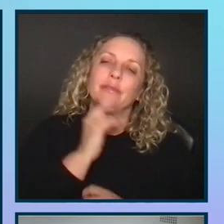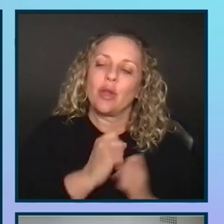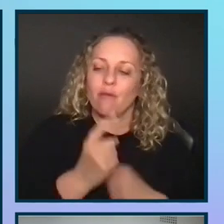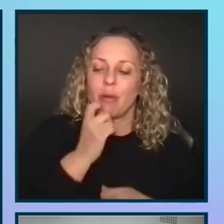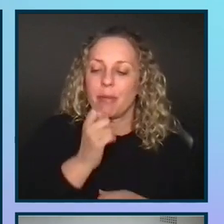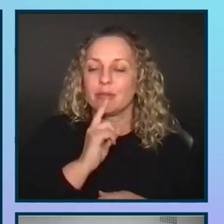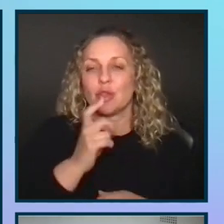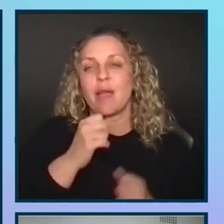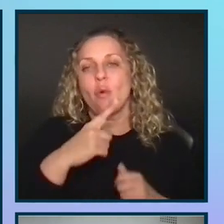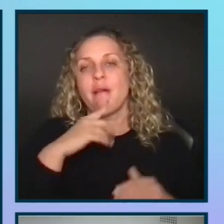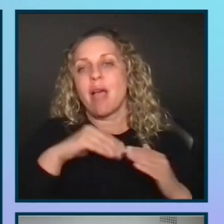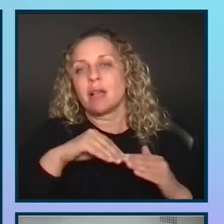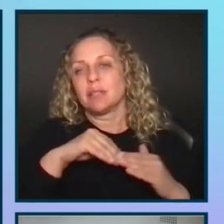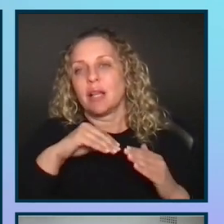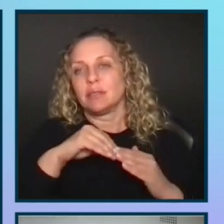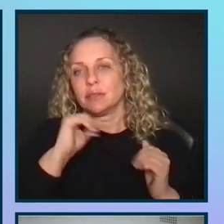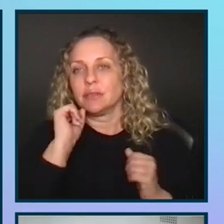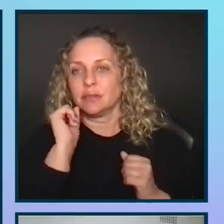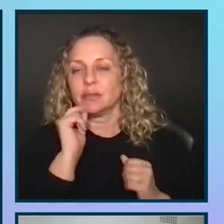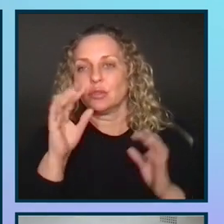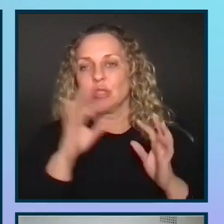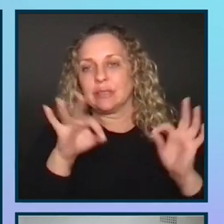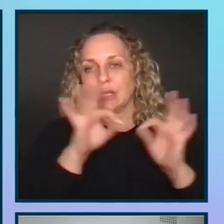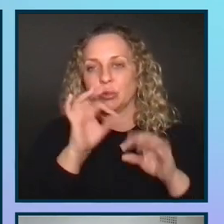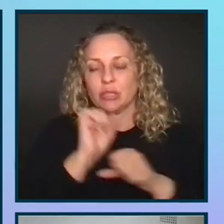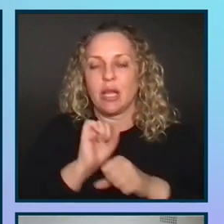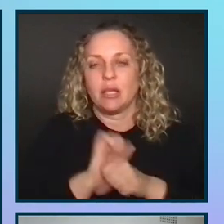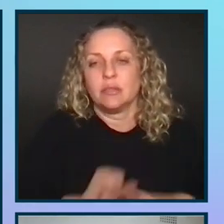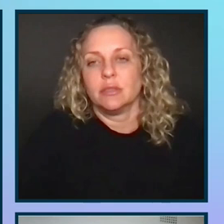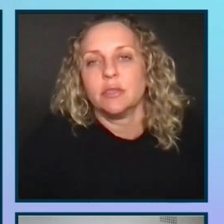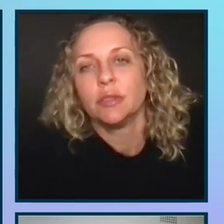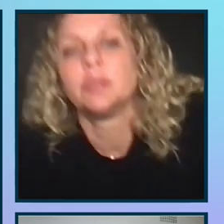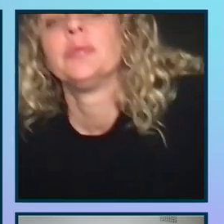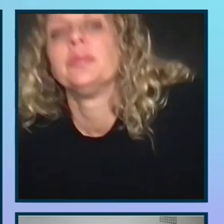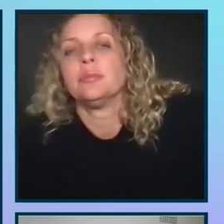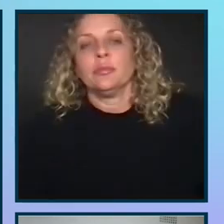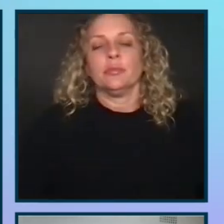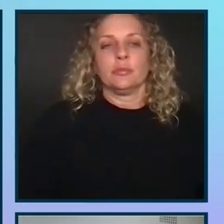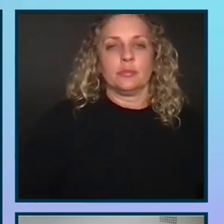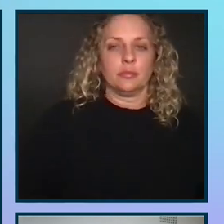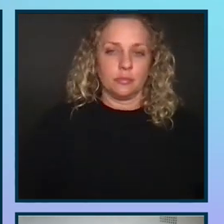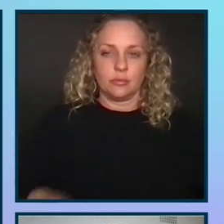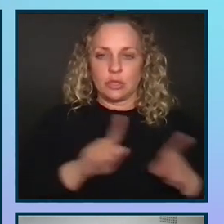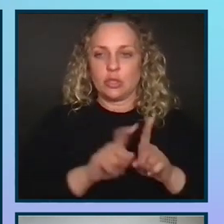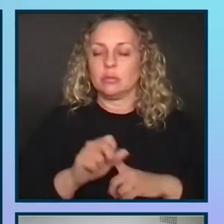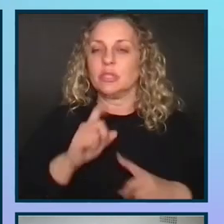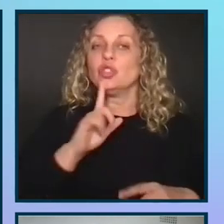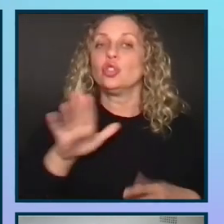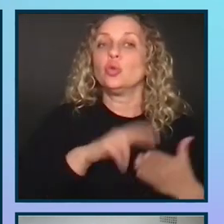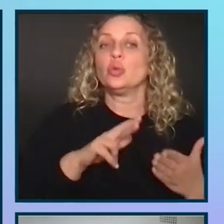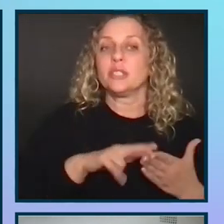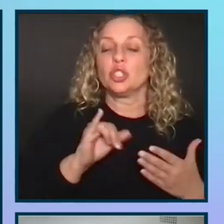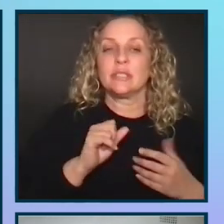everyone will have access to like essential key tasks and key journeys. It also ensures that your research